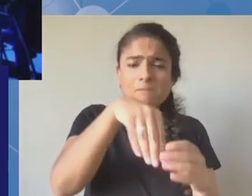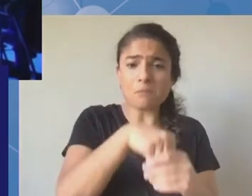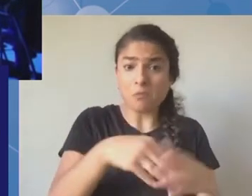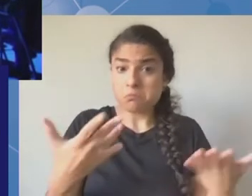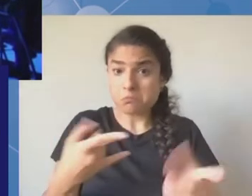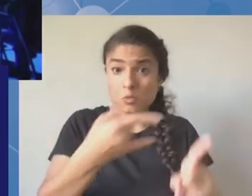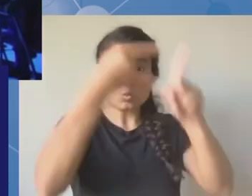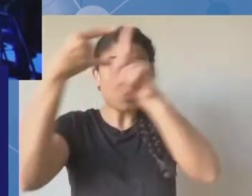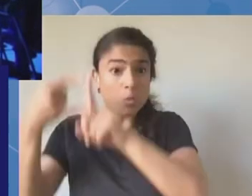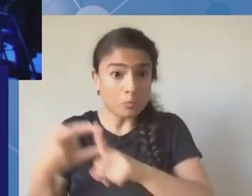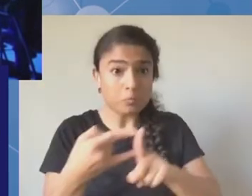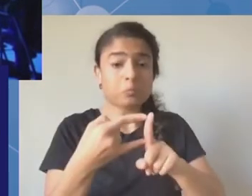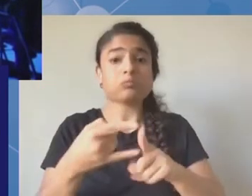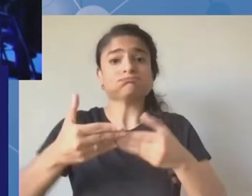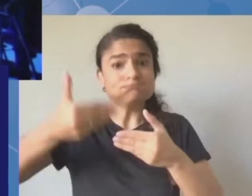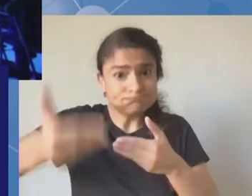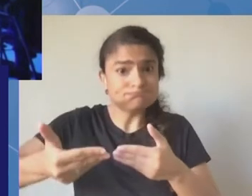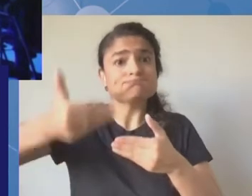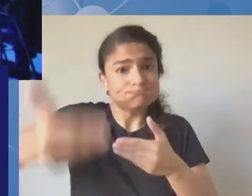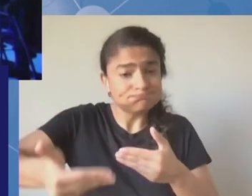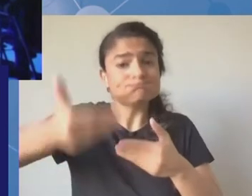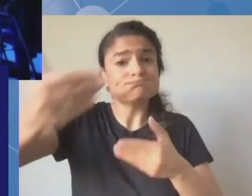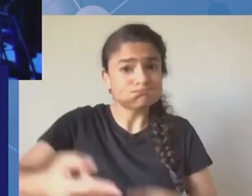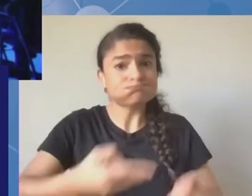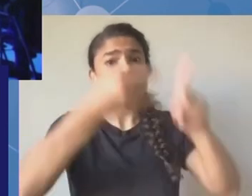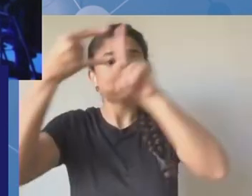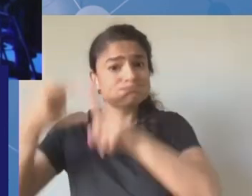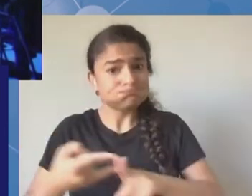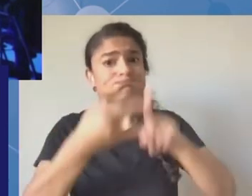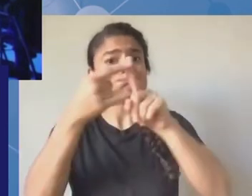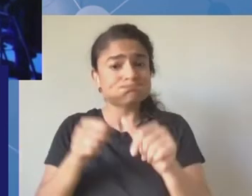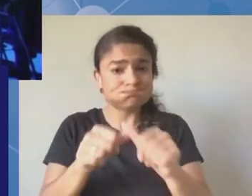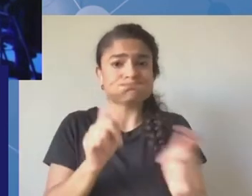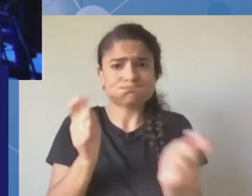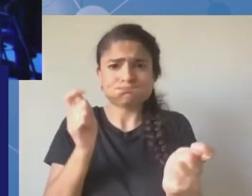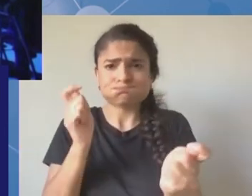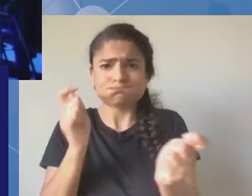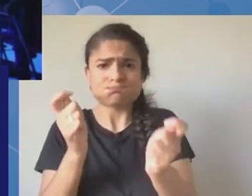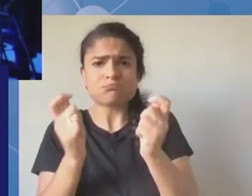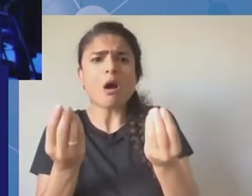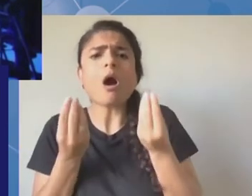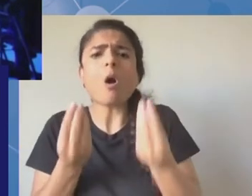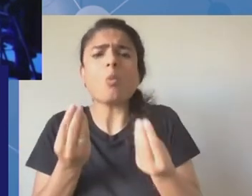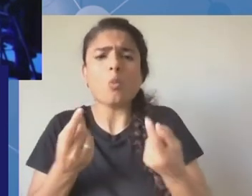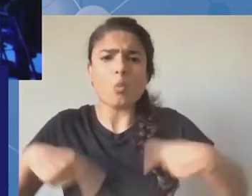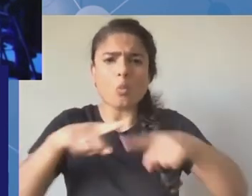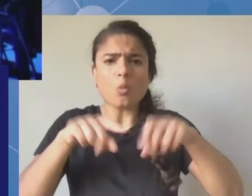out new ways and make it more sustainable if this pandemic it's not have not going to end in